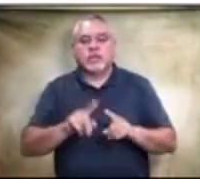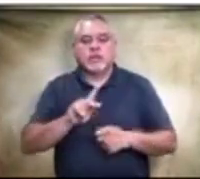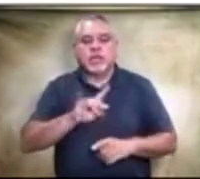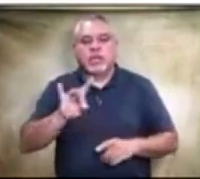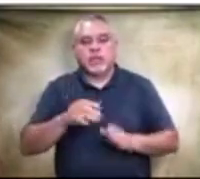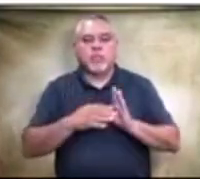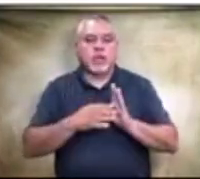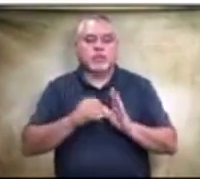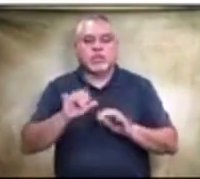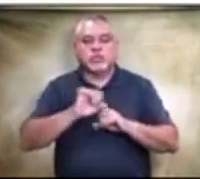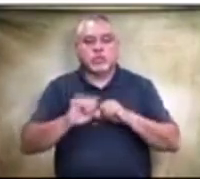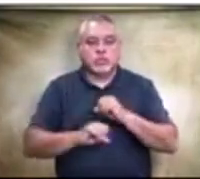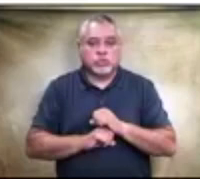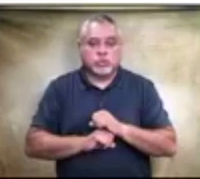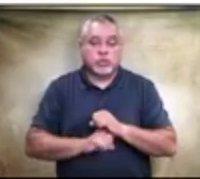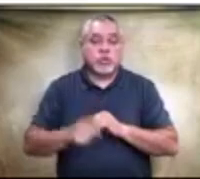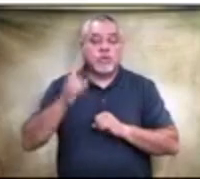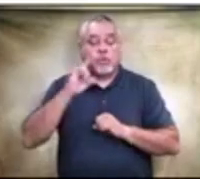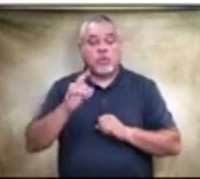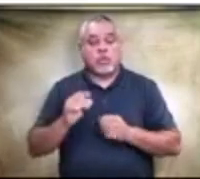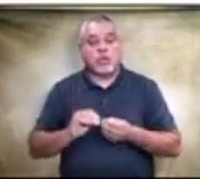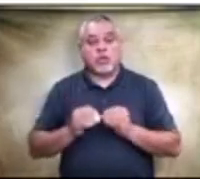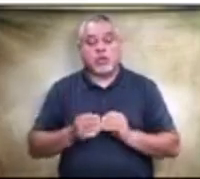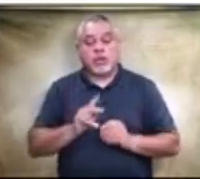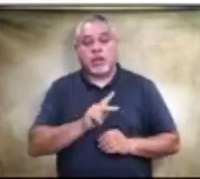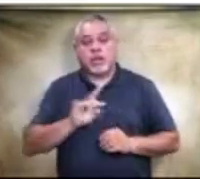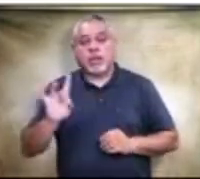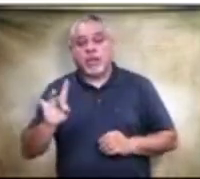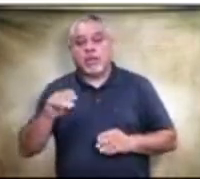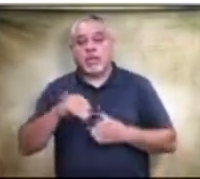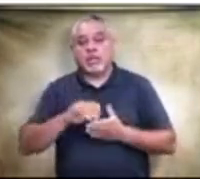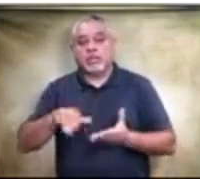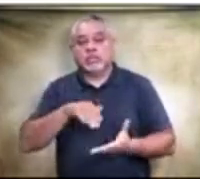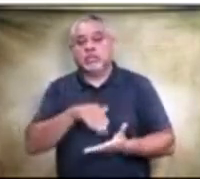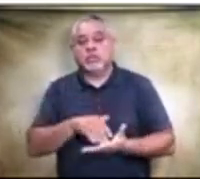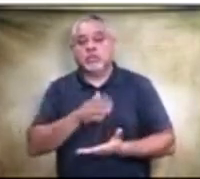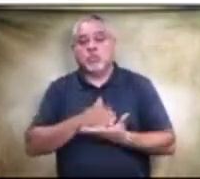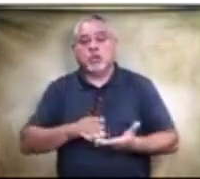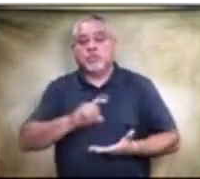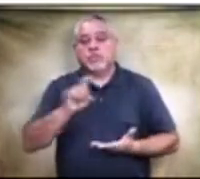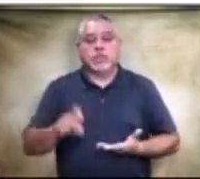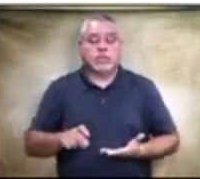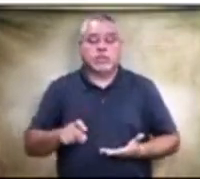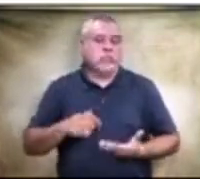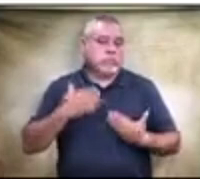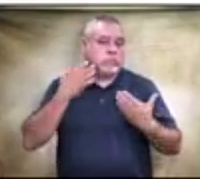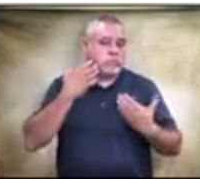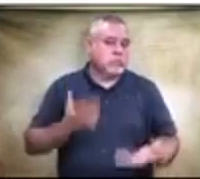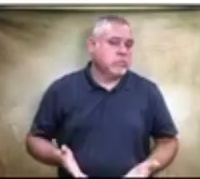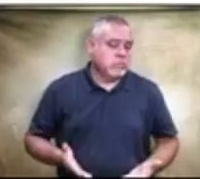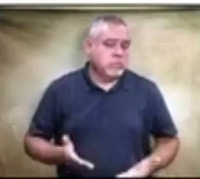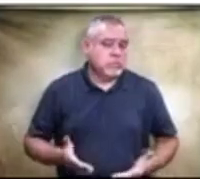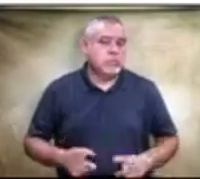As for the number of K-8 campuses in the central region of Texas, I don't know that number. But that's